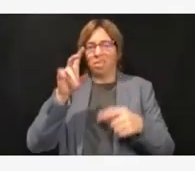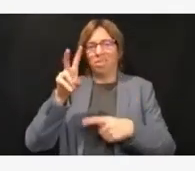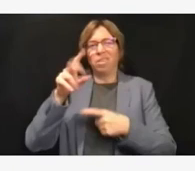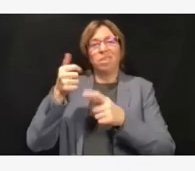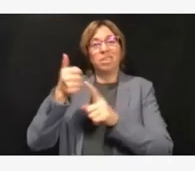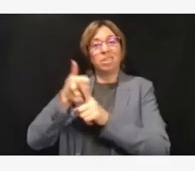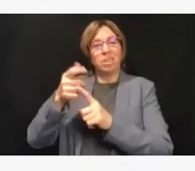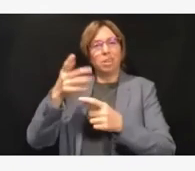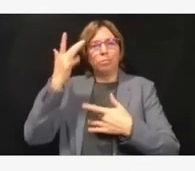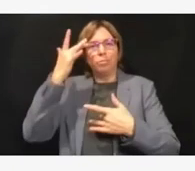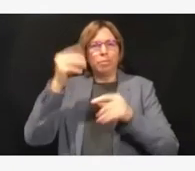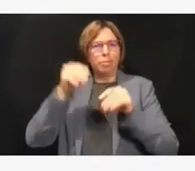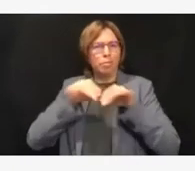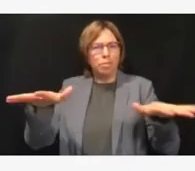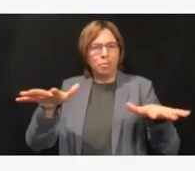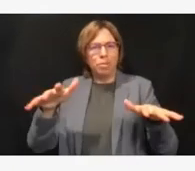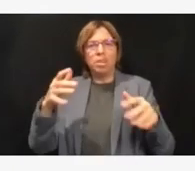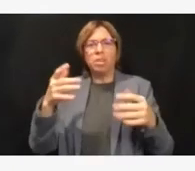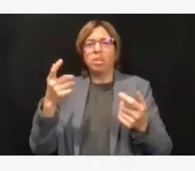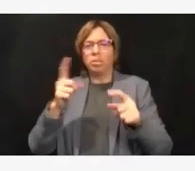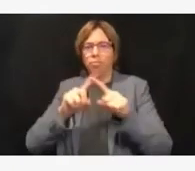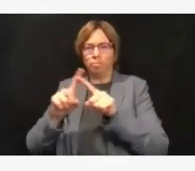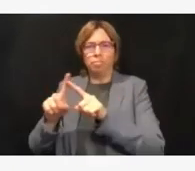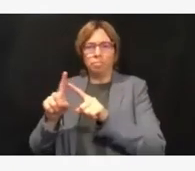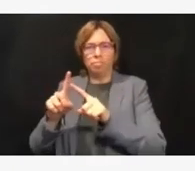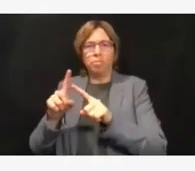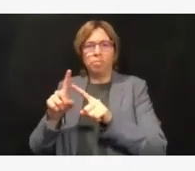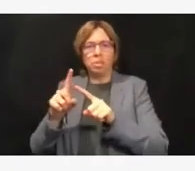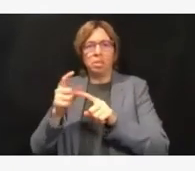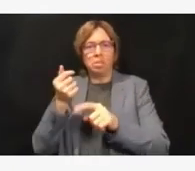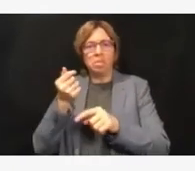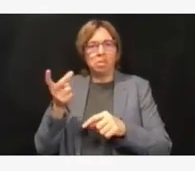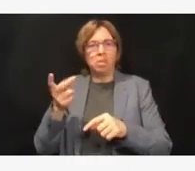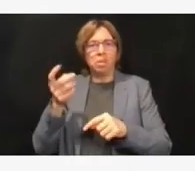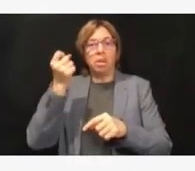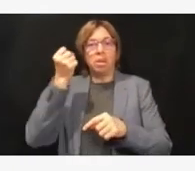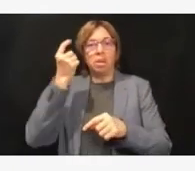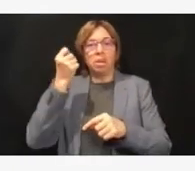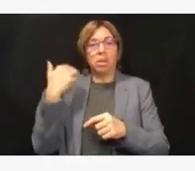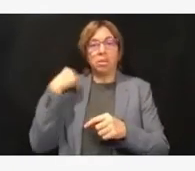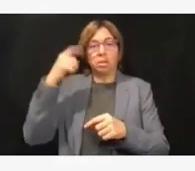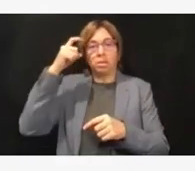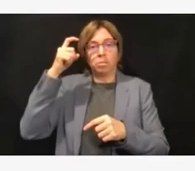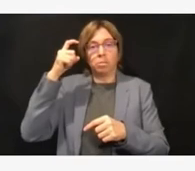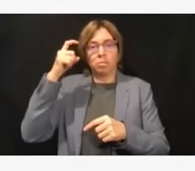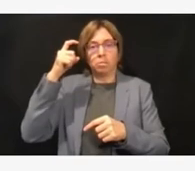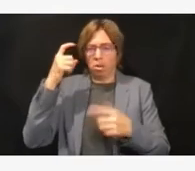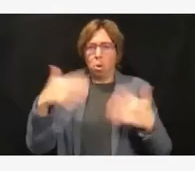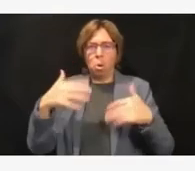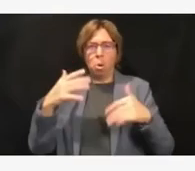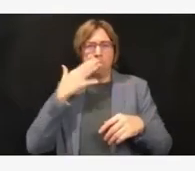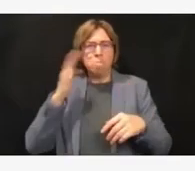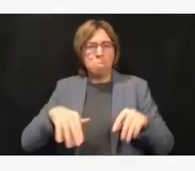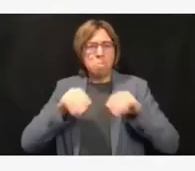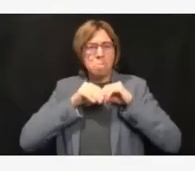RSV did, in the summer. We had an RSV summer outbreak that inundated our children's hospital.